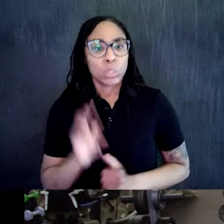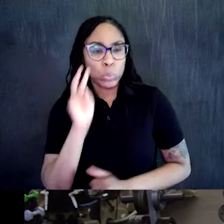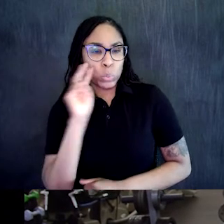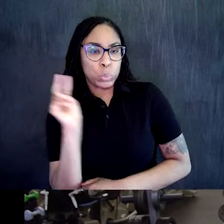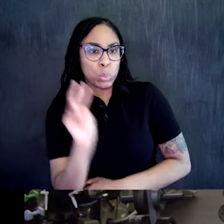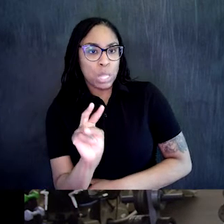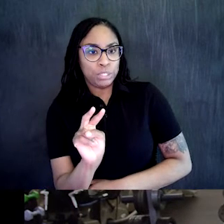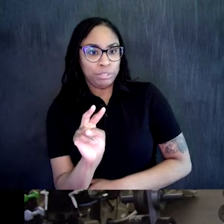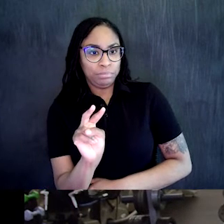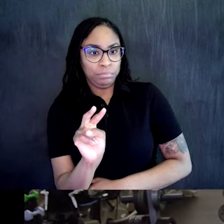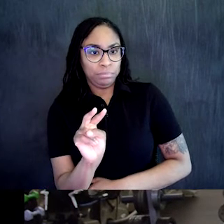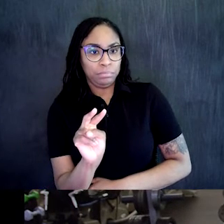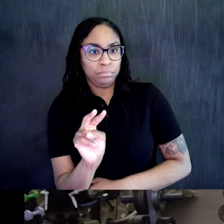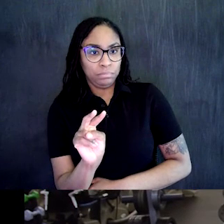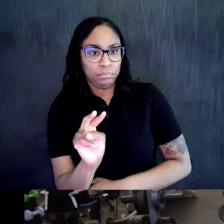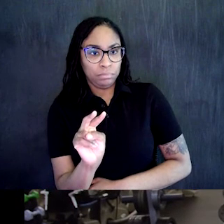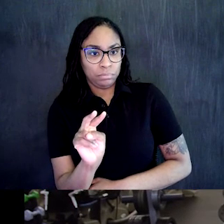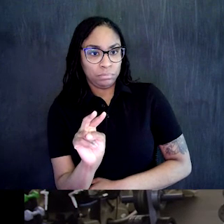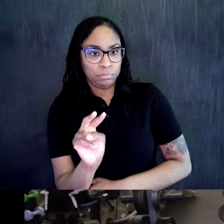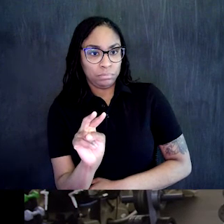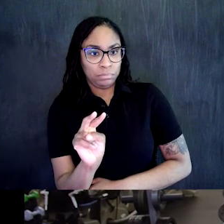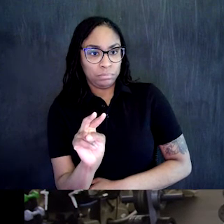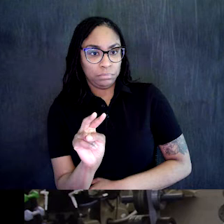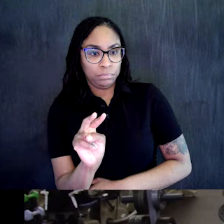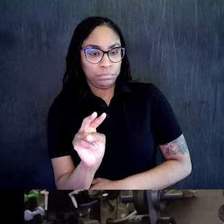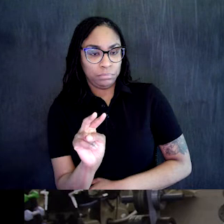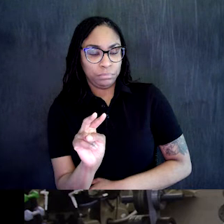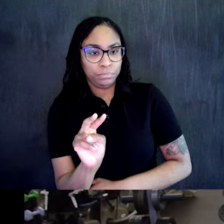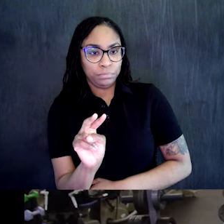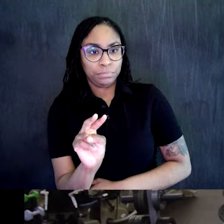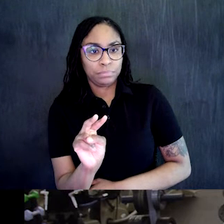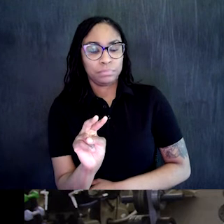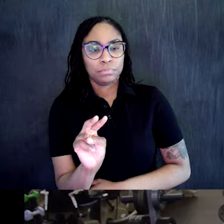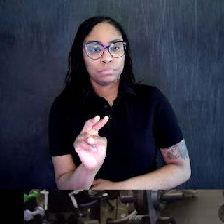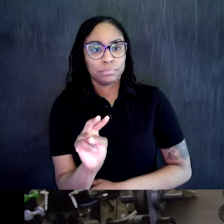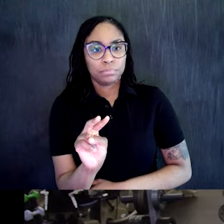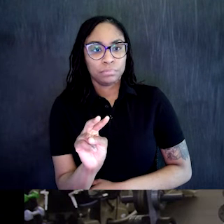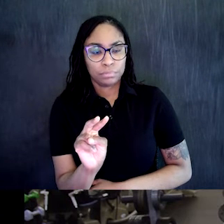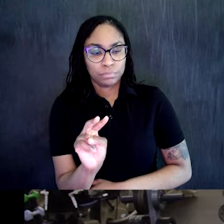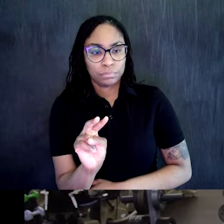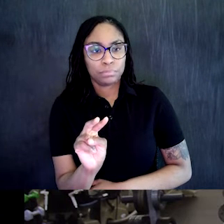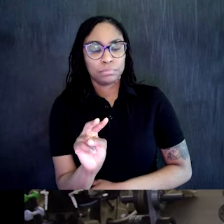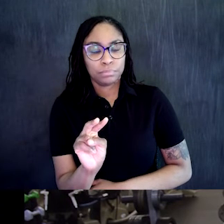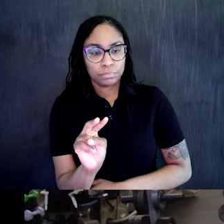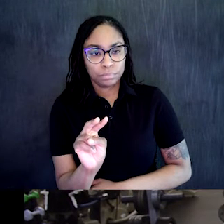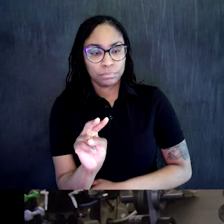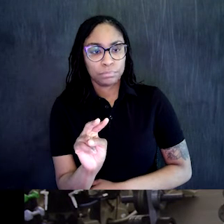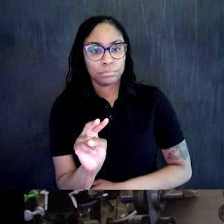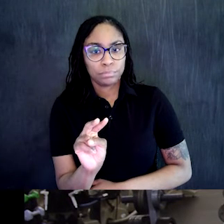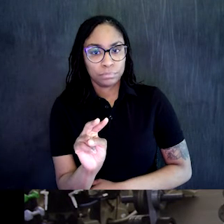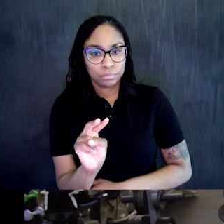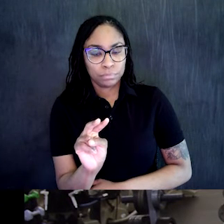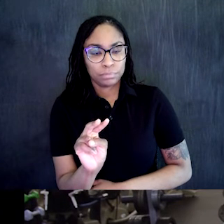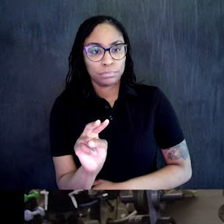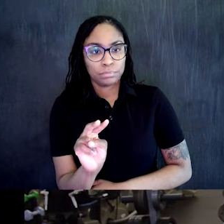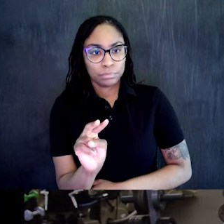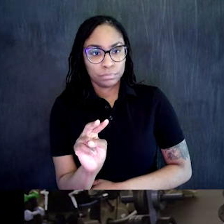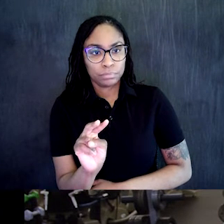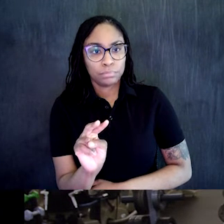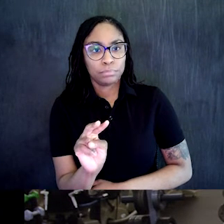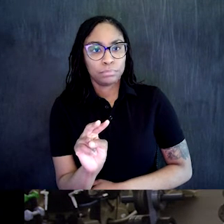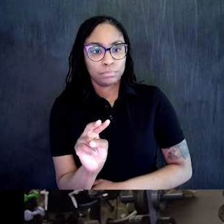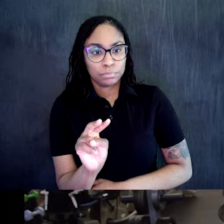for the ground when you get down here. That's going to round your back. You just want to lean forward. If you want to, you can always cross the arms.